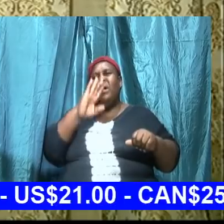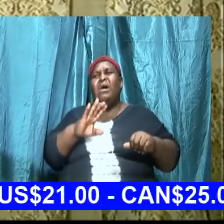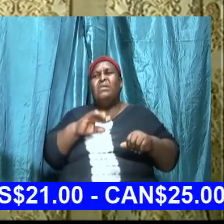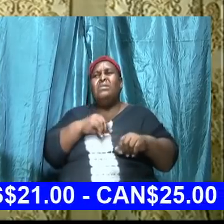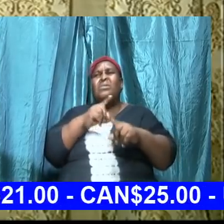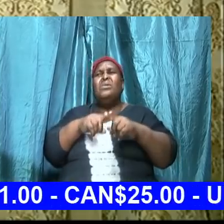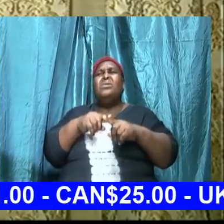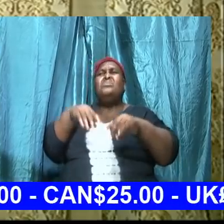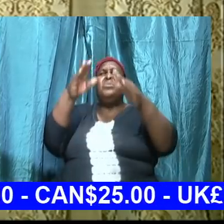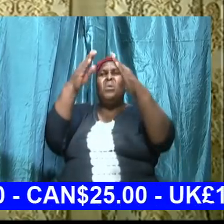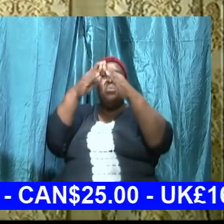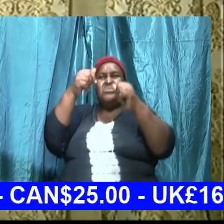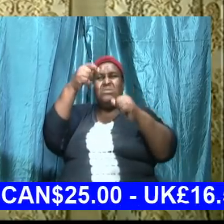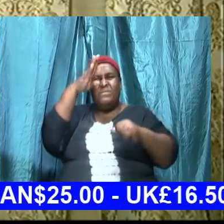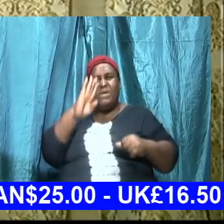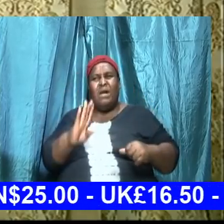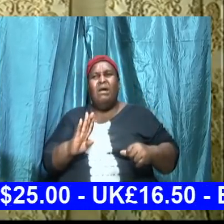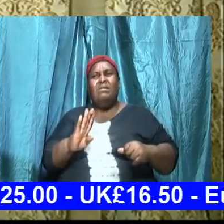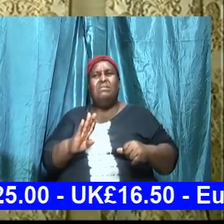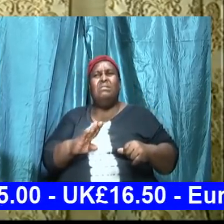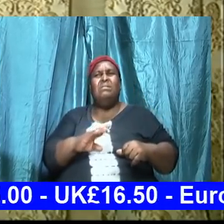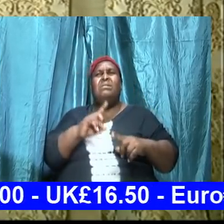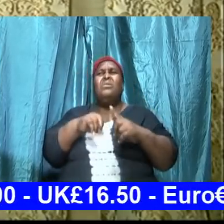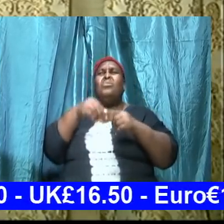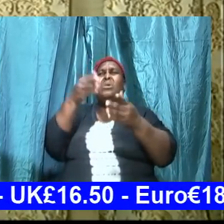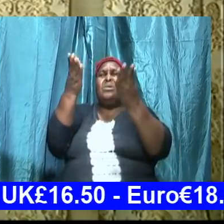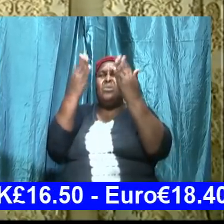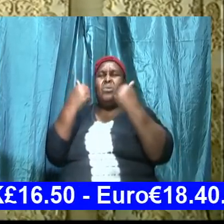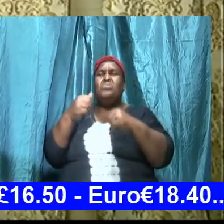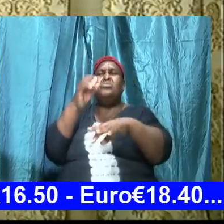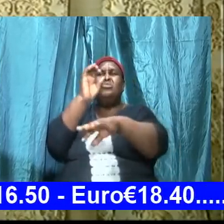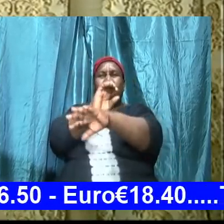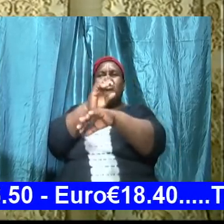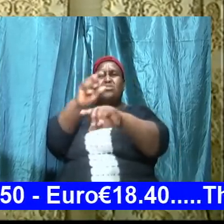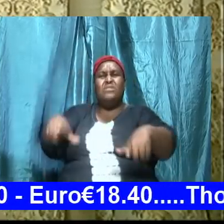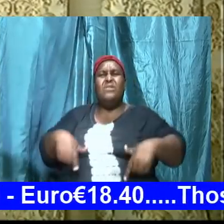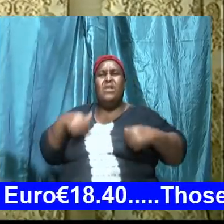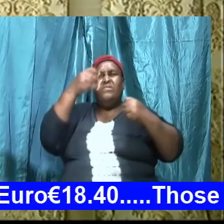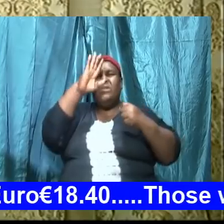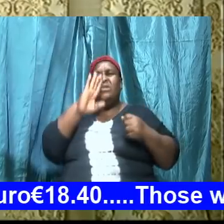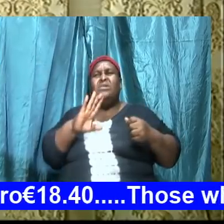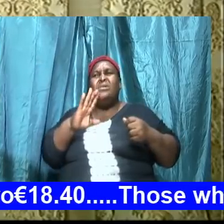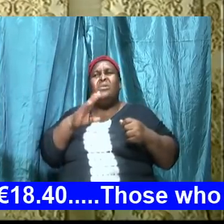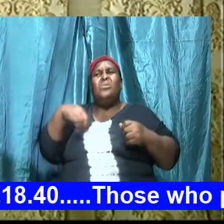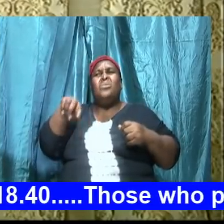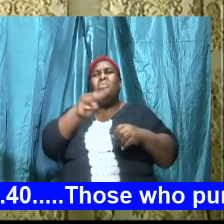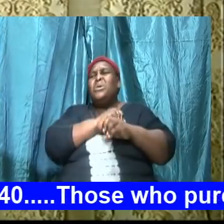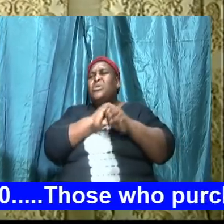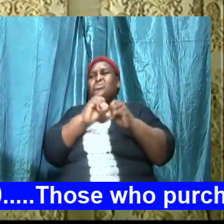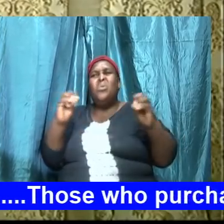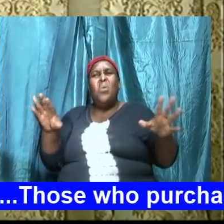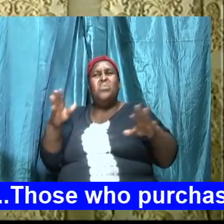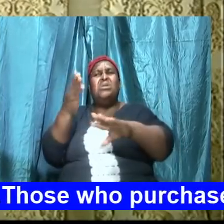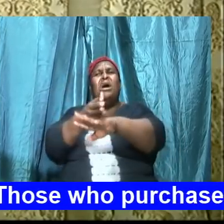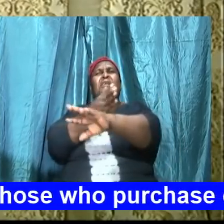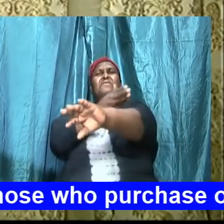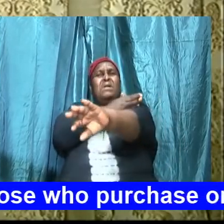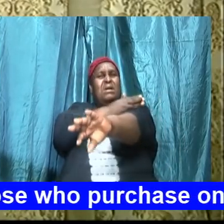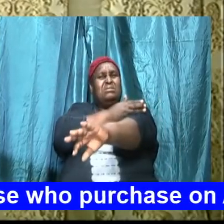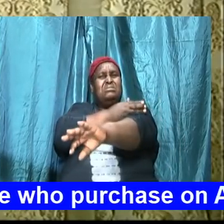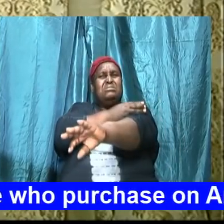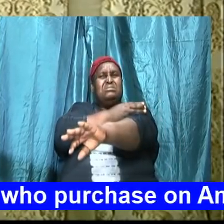to the house of God when it comes to the church of the living God we don't advance